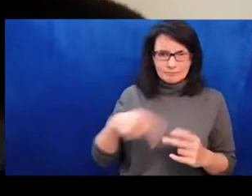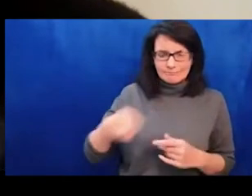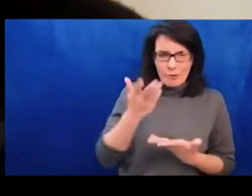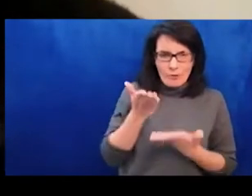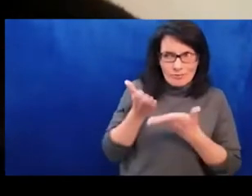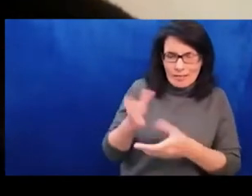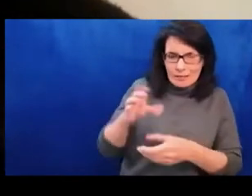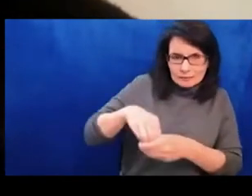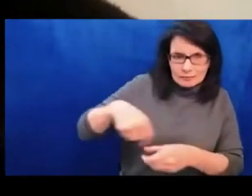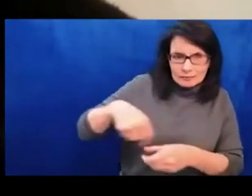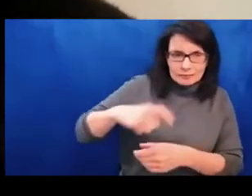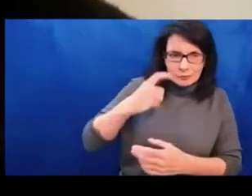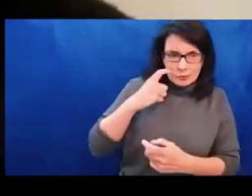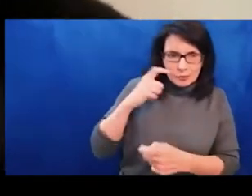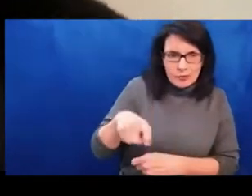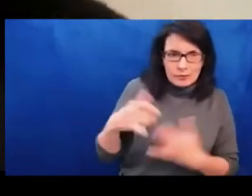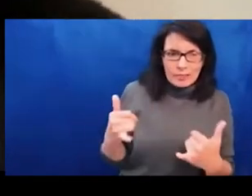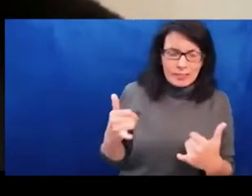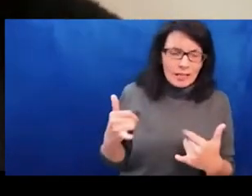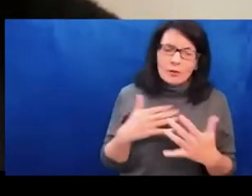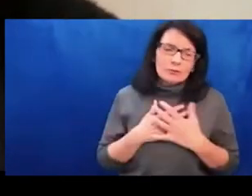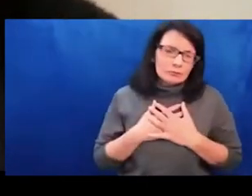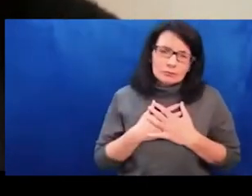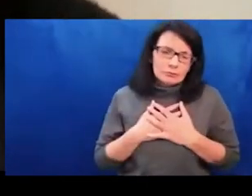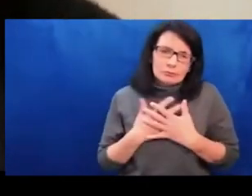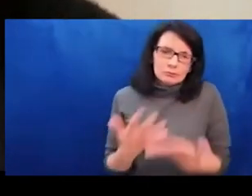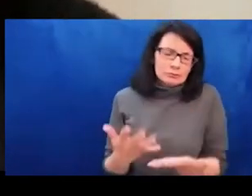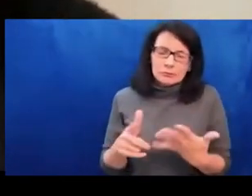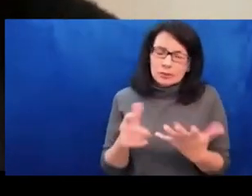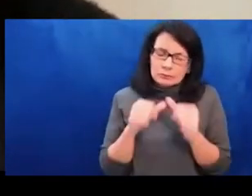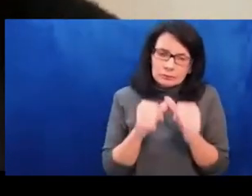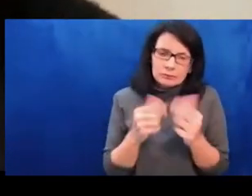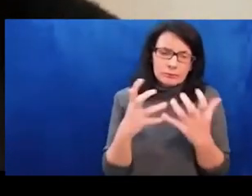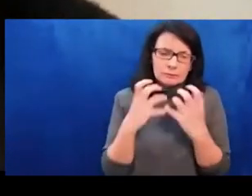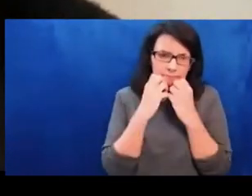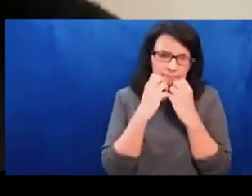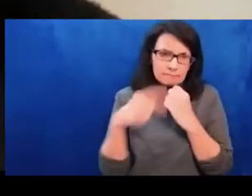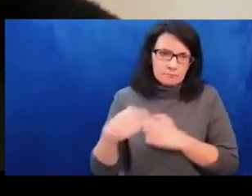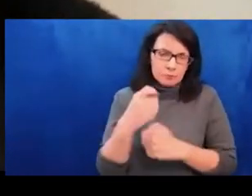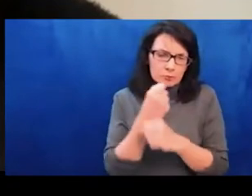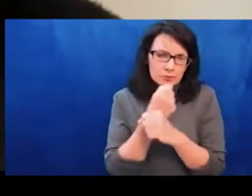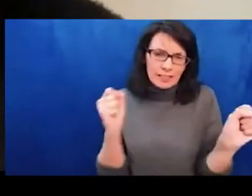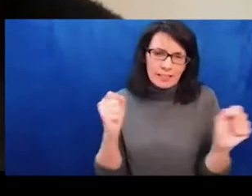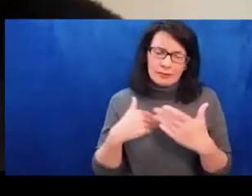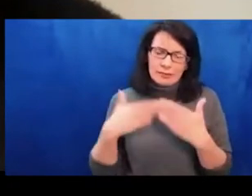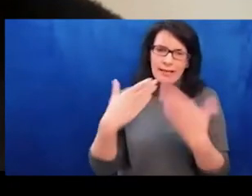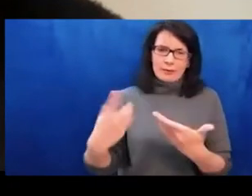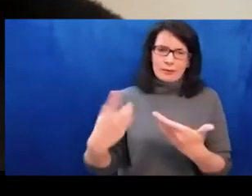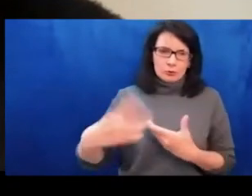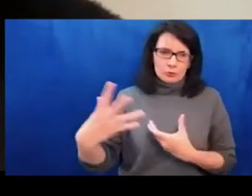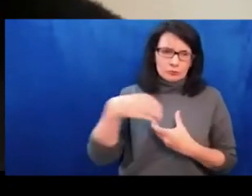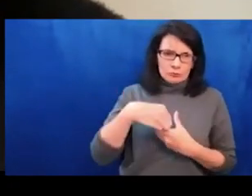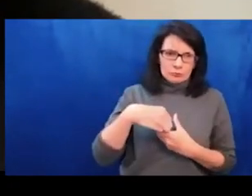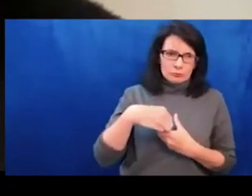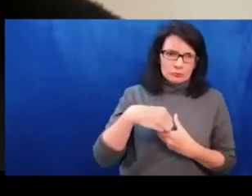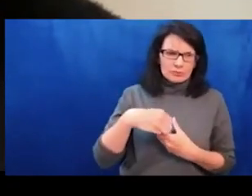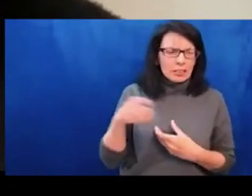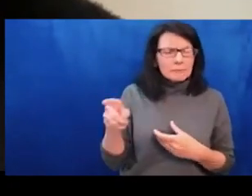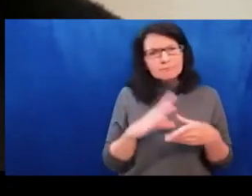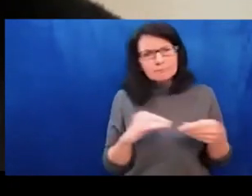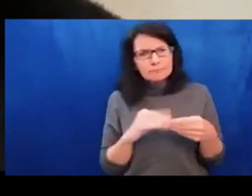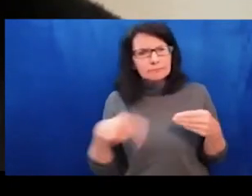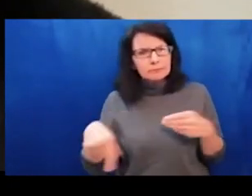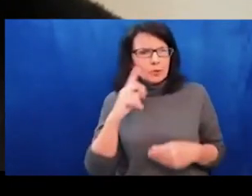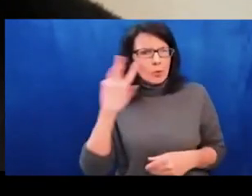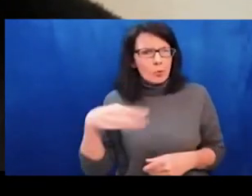I'd like to welcome Nadine Farid Johnson, who serves as PEN America's Washington director. Nadine will share on the important work